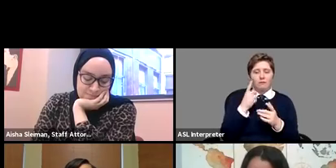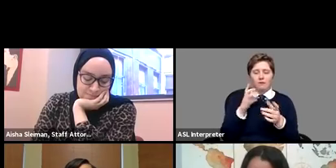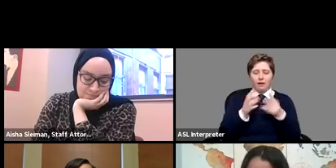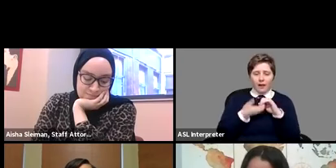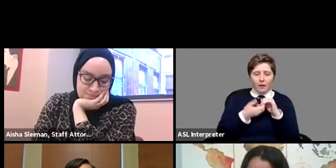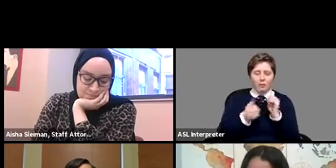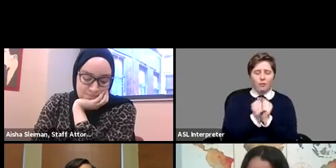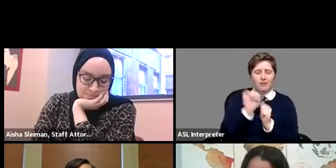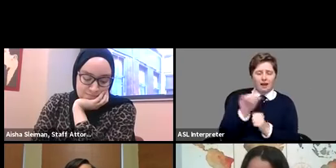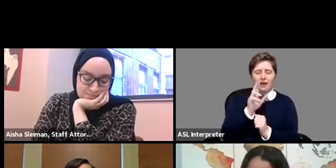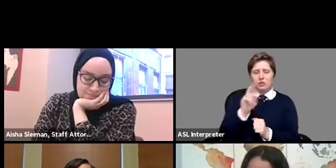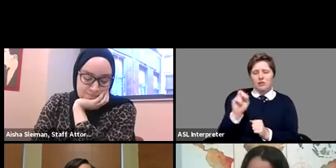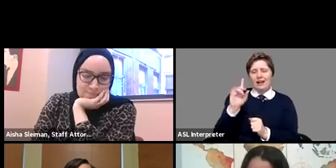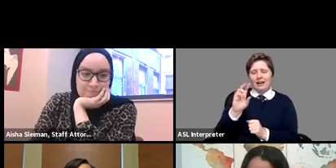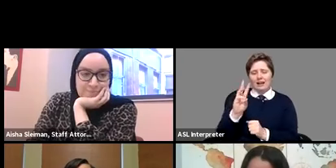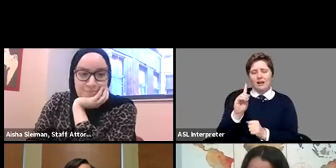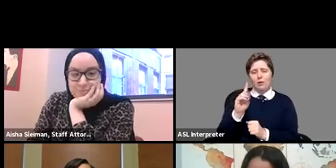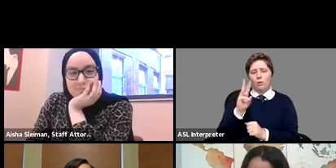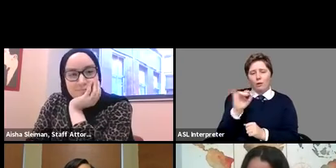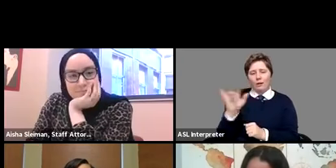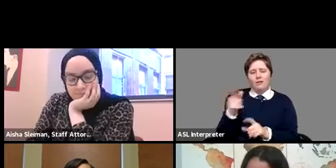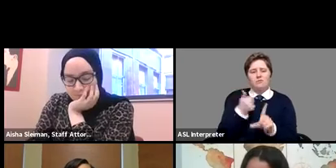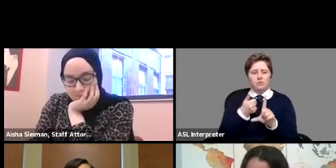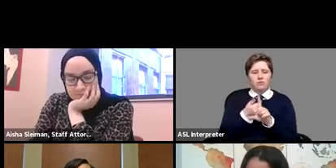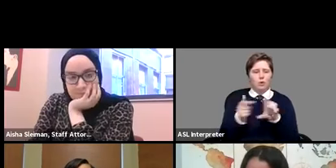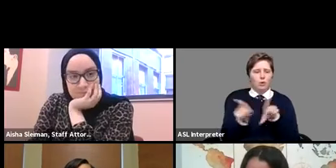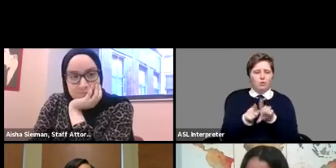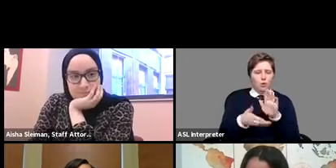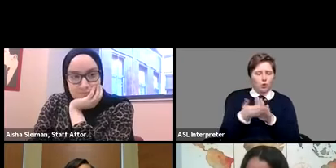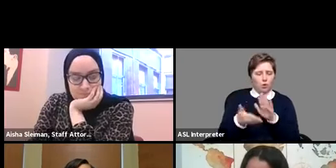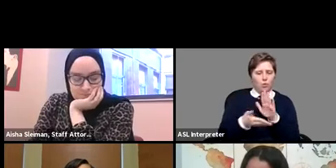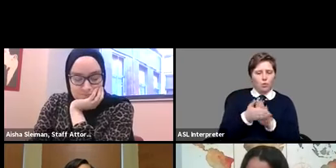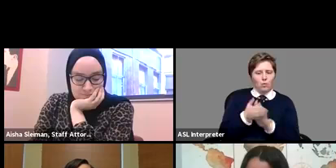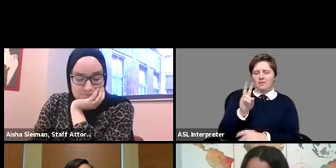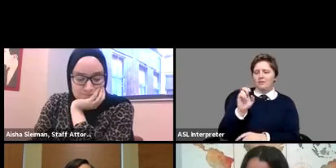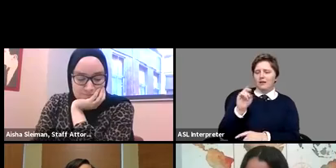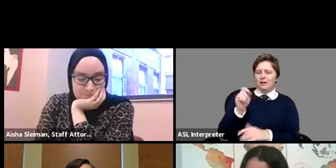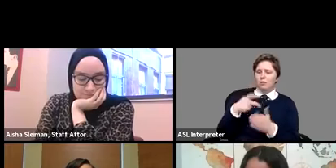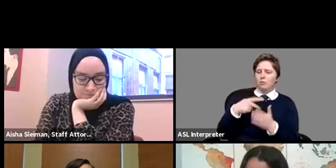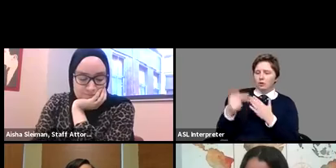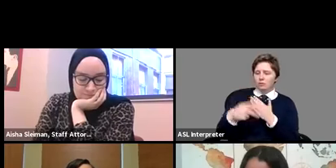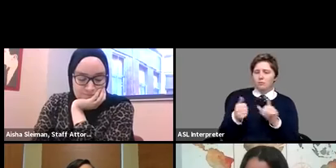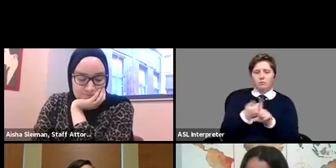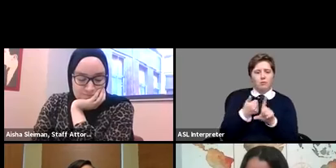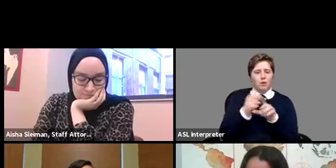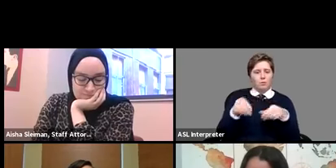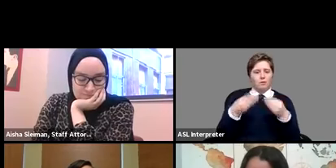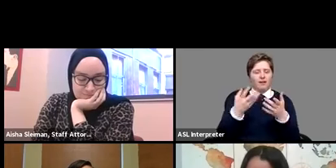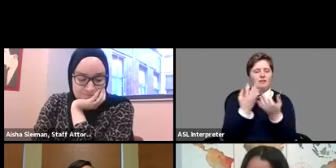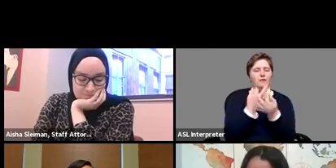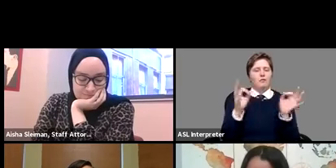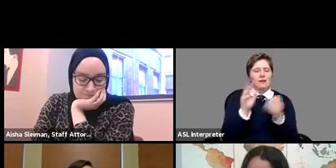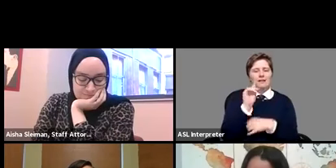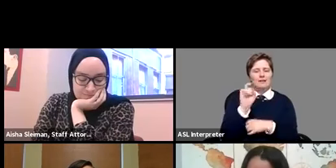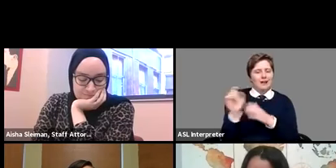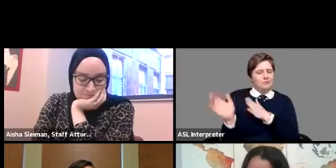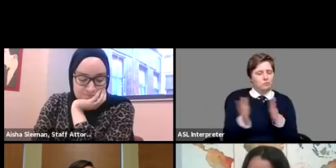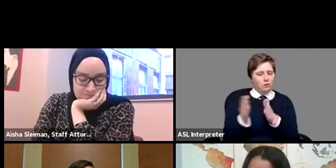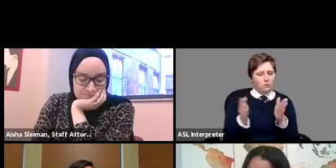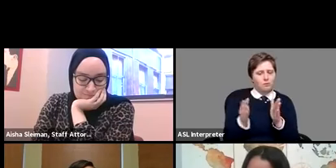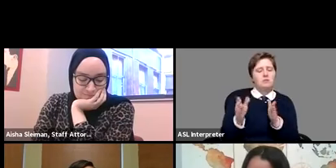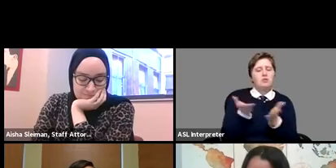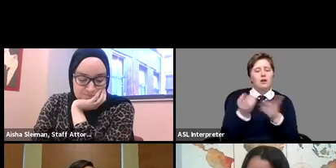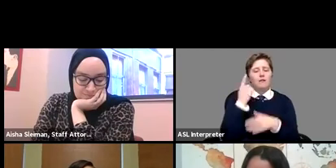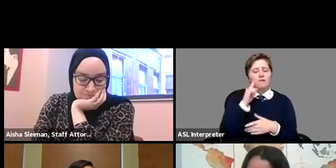salonda also runs the vita program for lucas county this program provides free tax preparation services for income